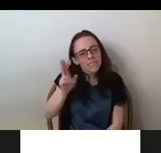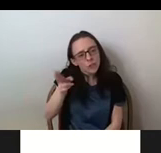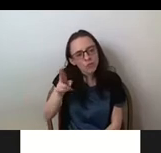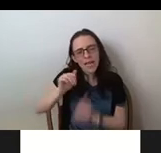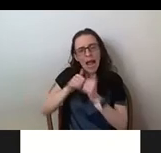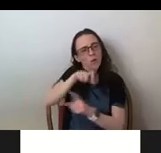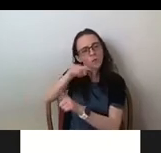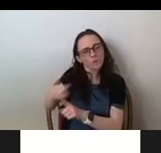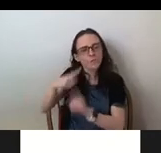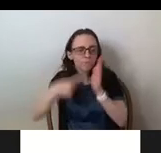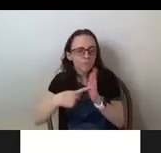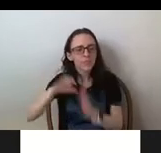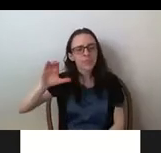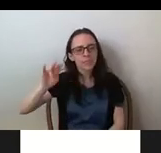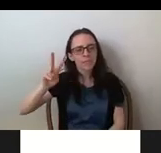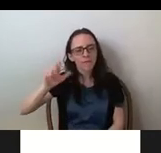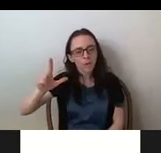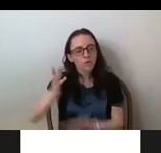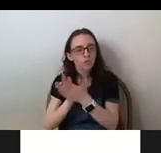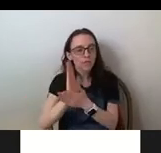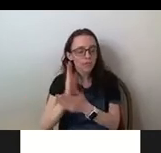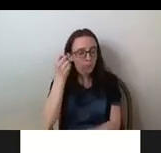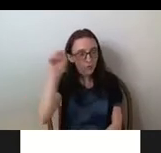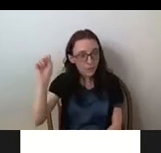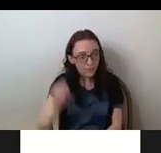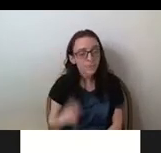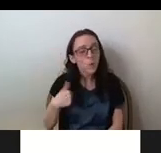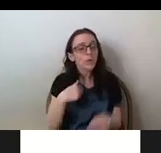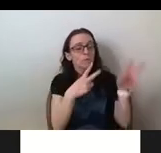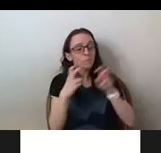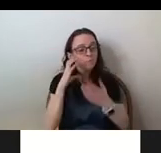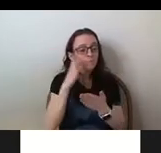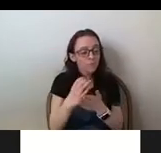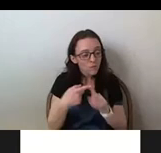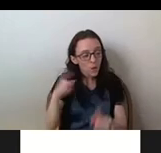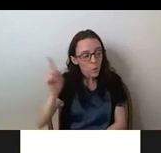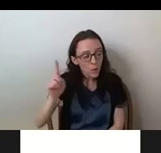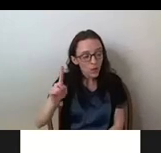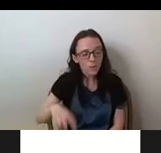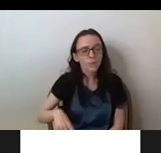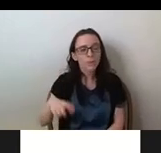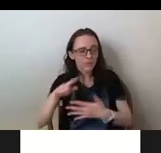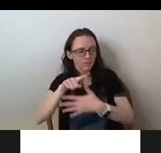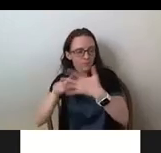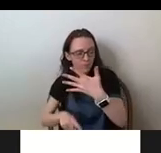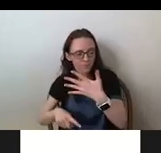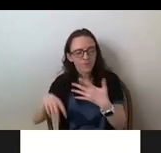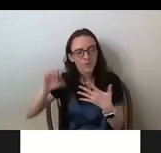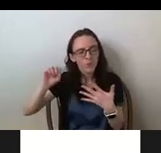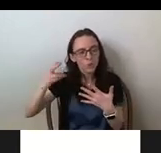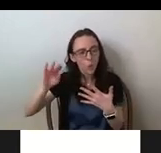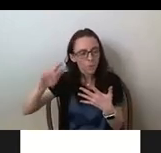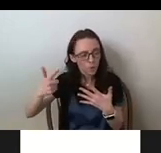And some of the places that we are getting our images from include the Schoenberg Center for Black Culture in Harlem, the Duke University